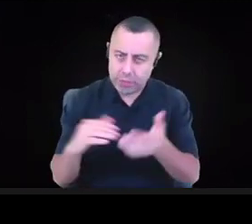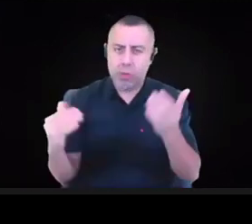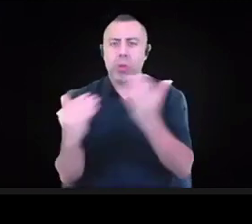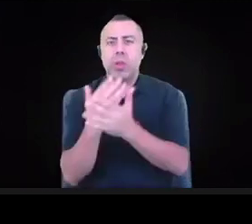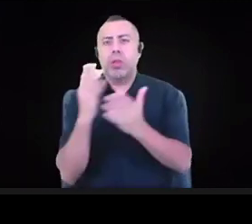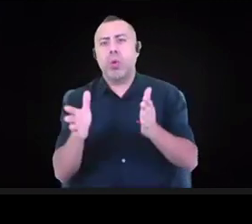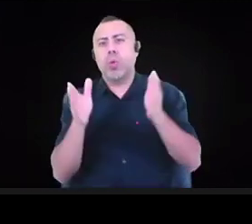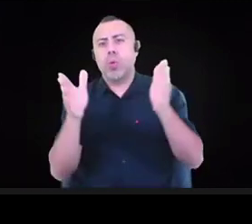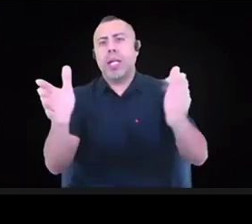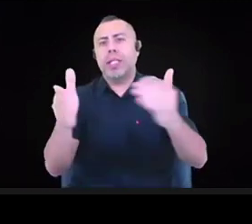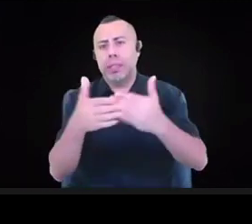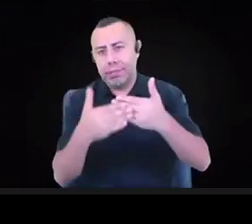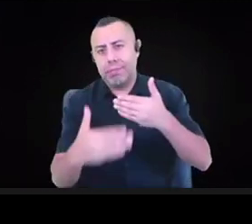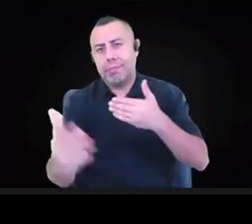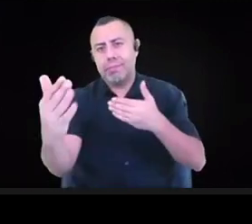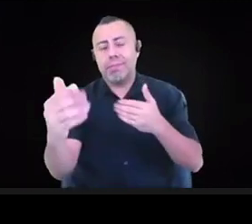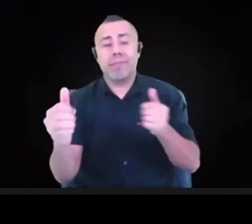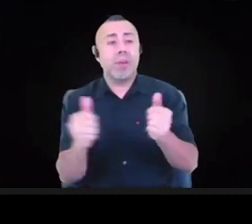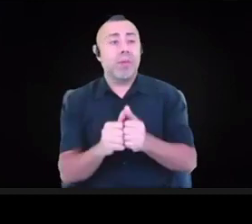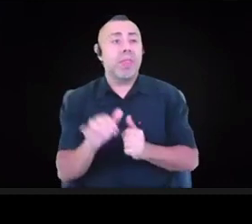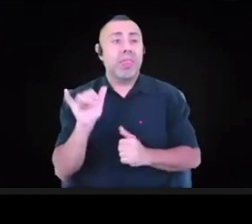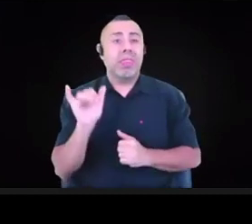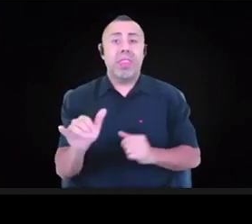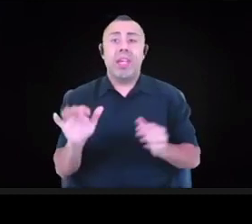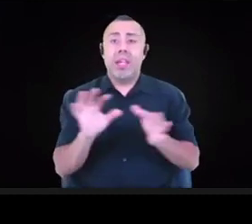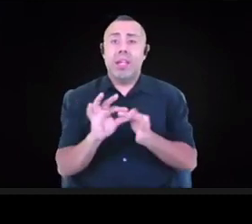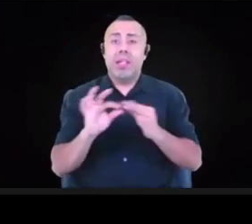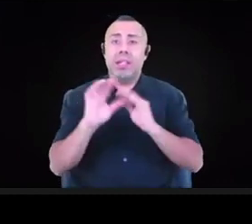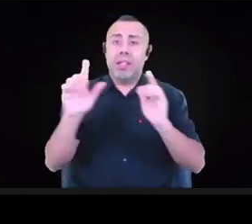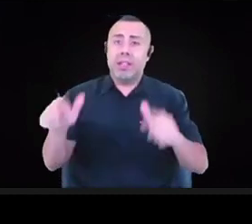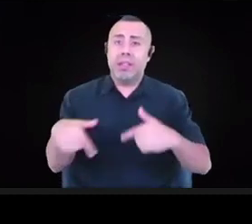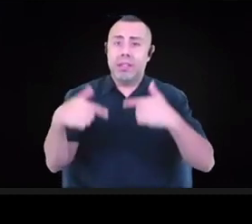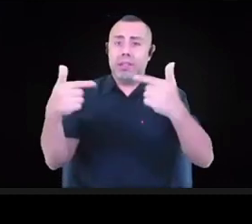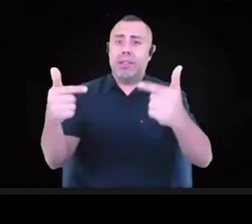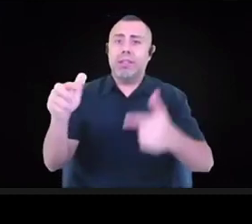And with that, I will turn it over to my colleague's link.